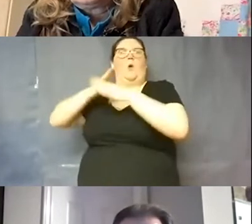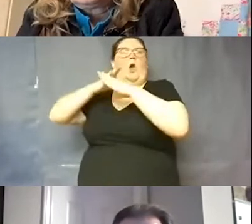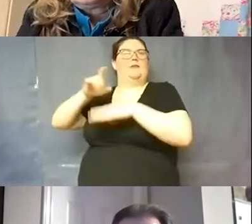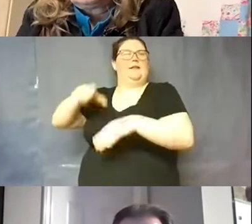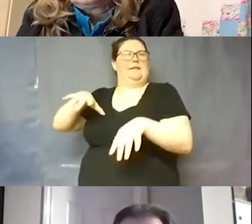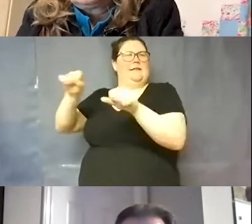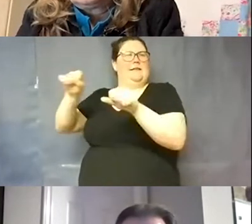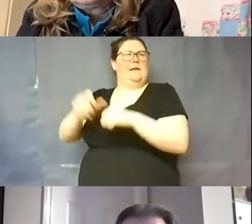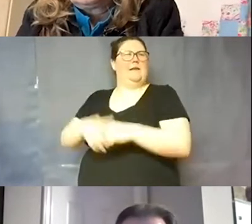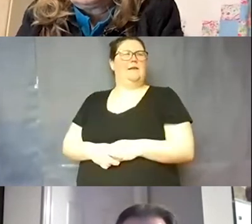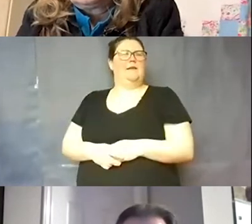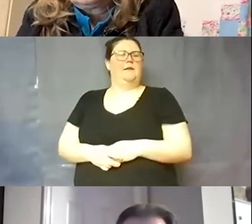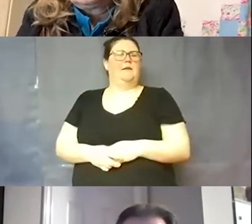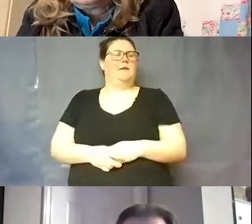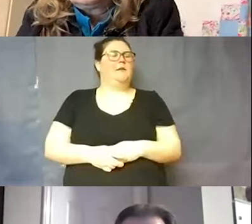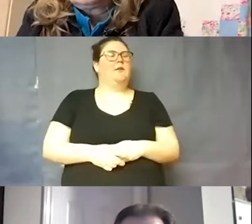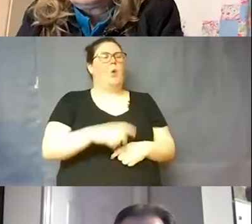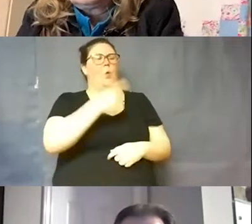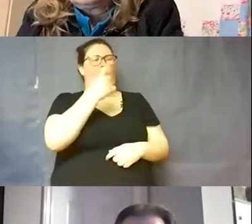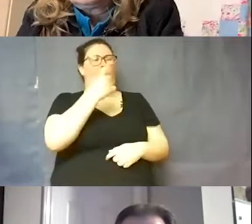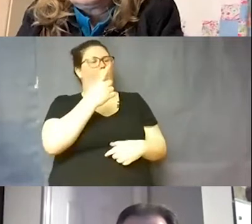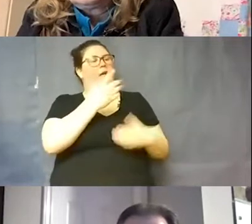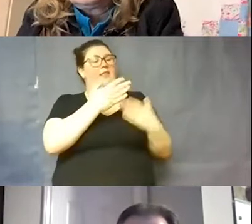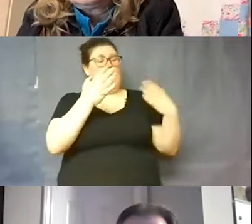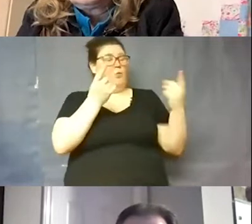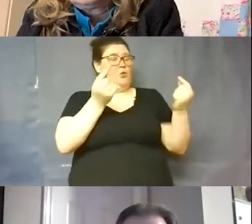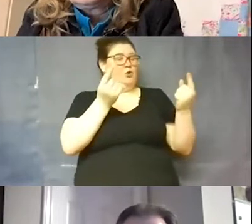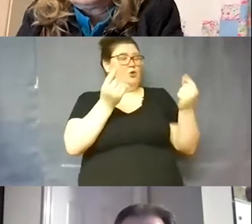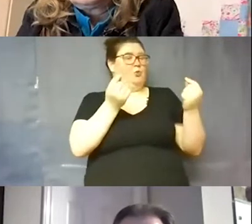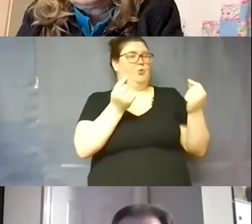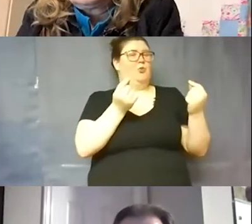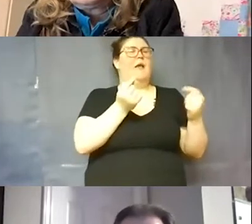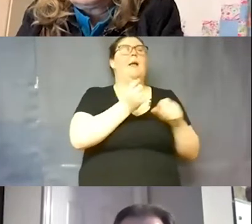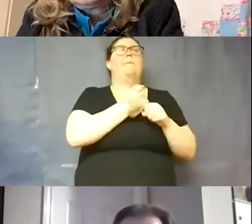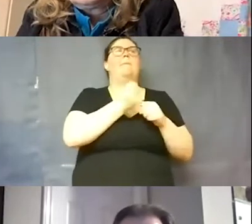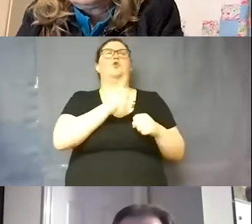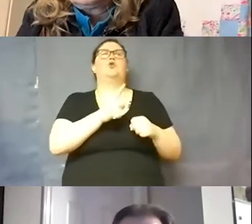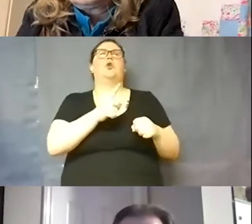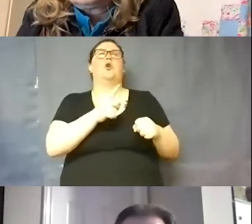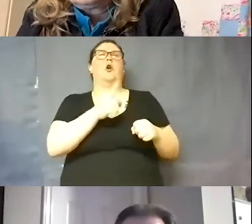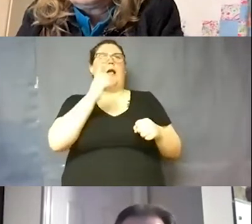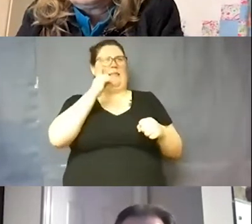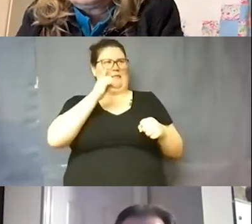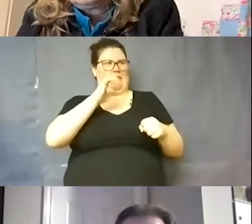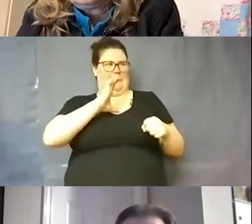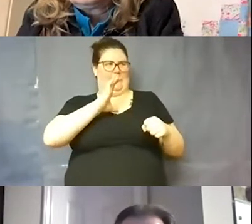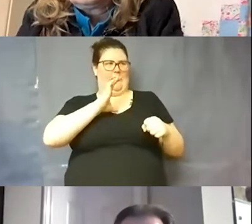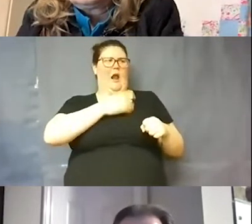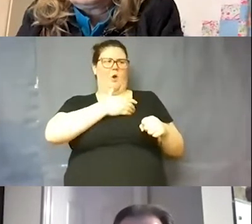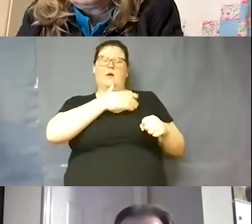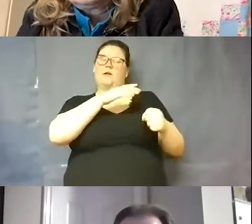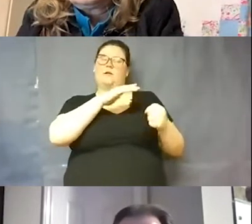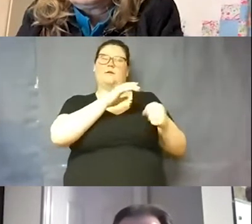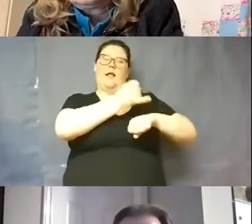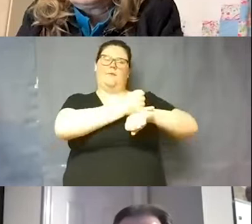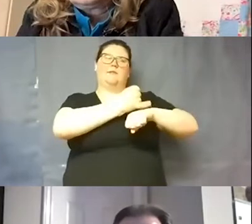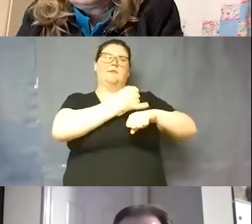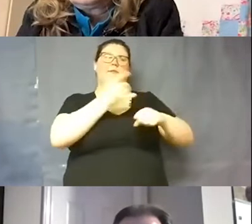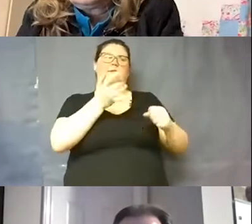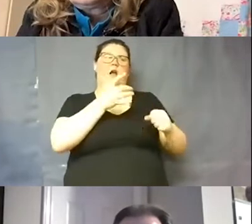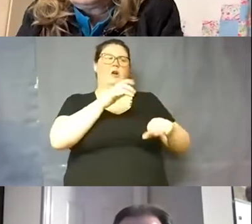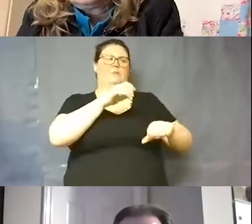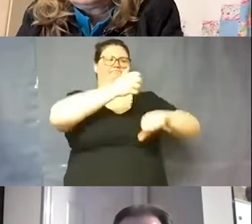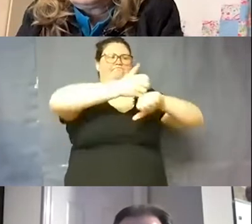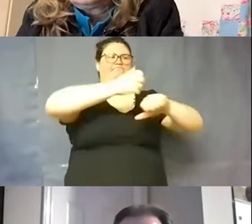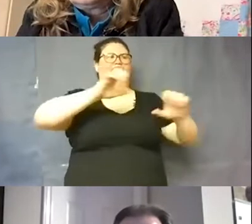so one of the things that we do is we make sure um and I believe that our campuses are putting signage up